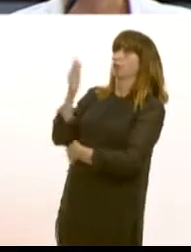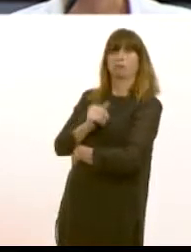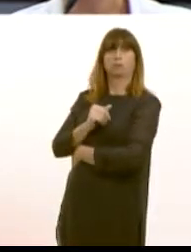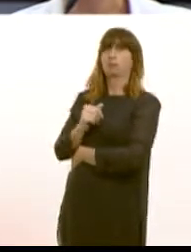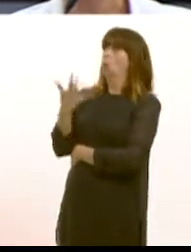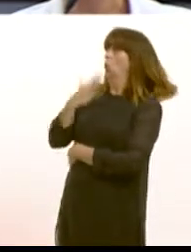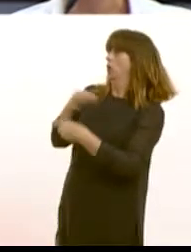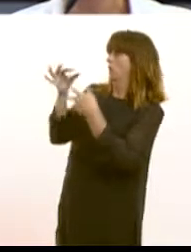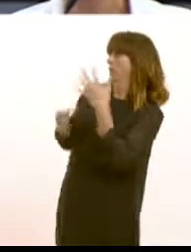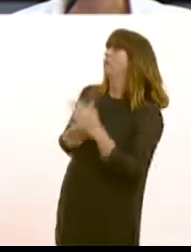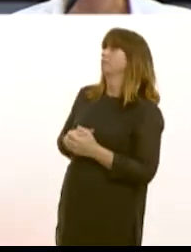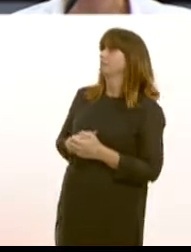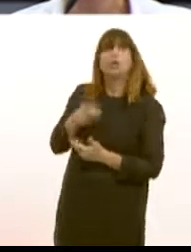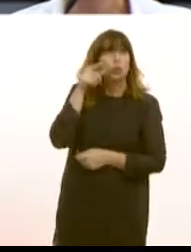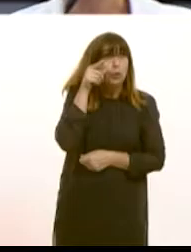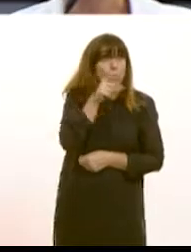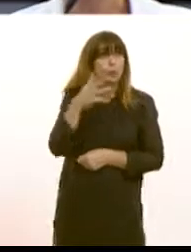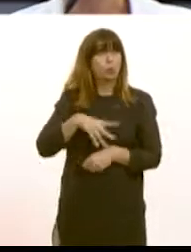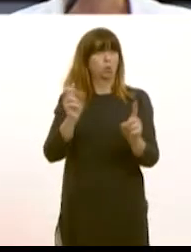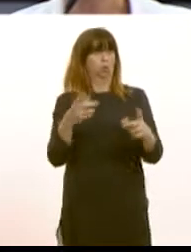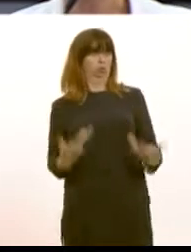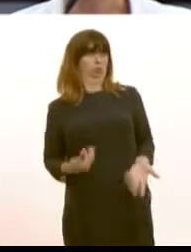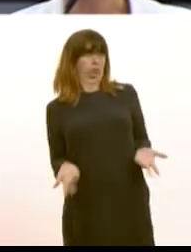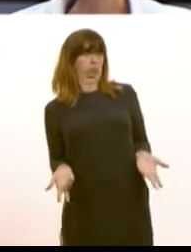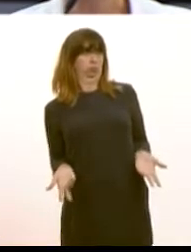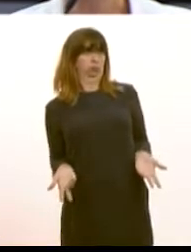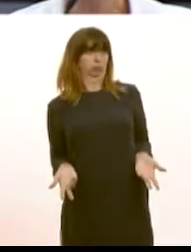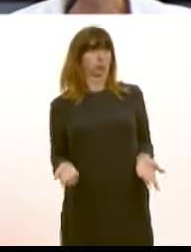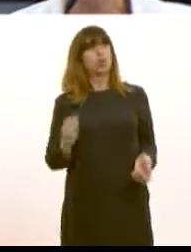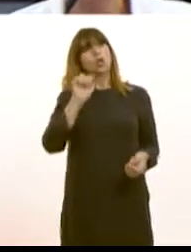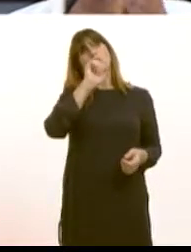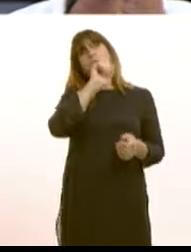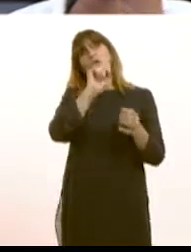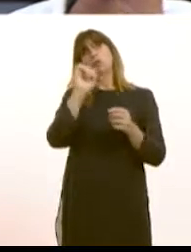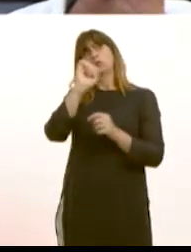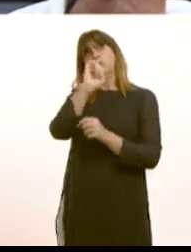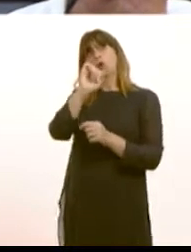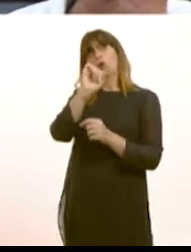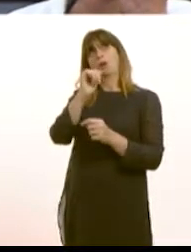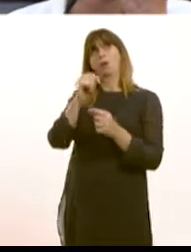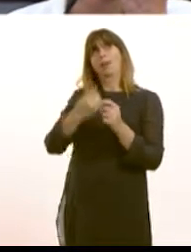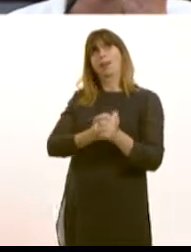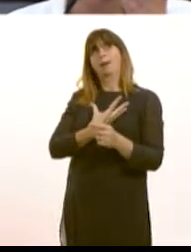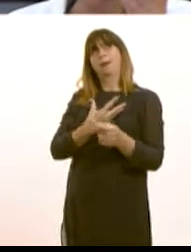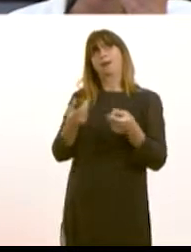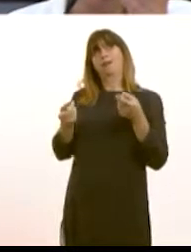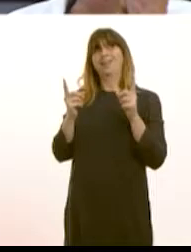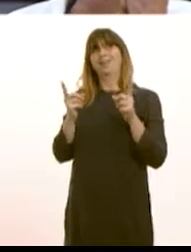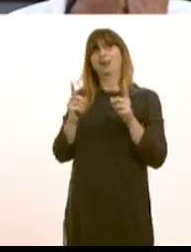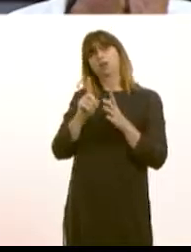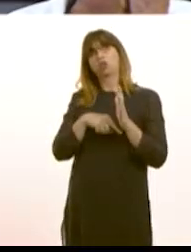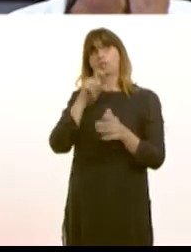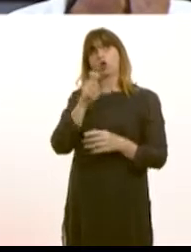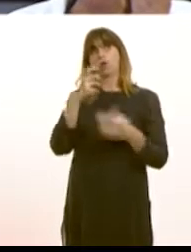want to see for Wales. Now, there have been mixed messages coming from your UK leader on this question of single